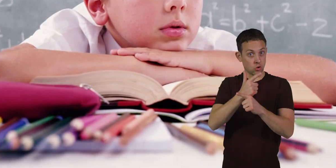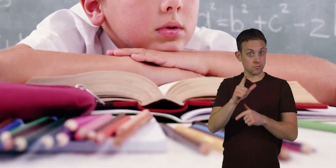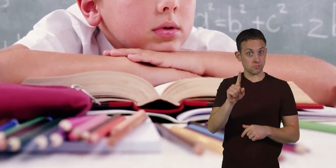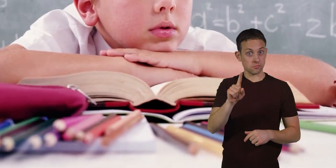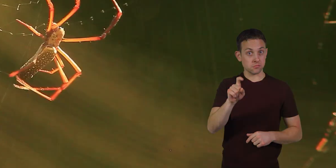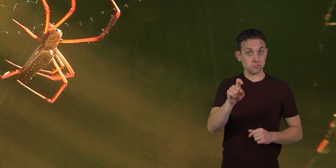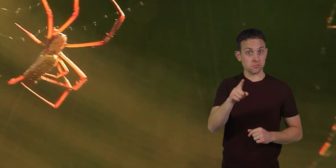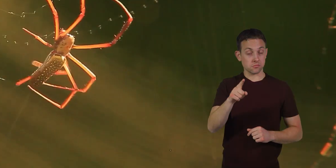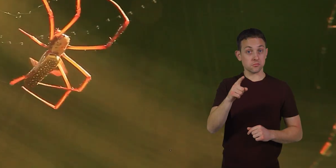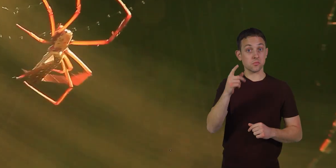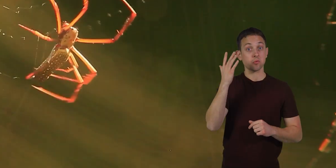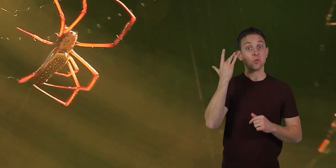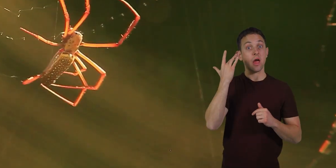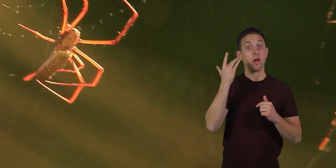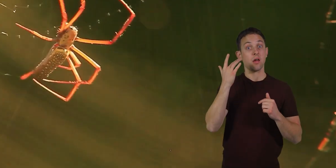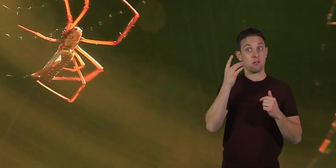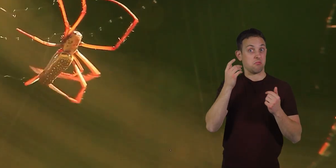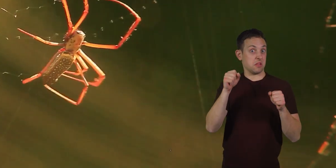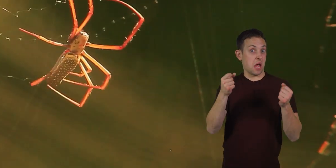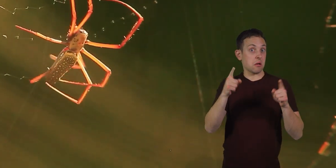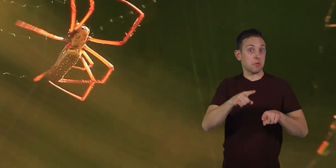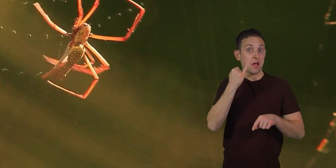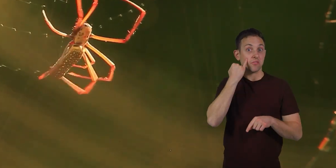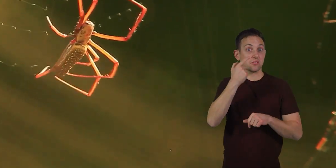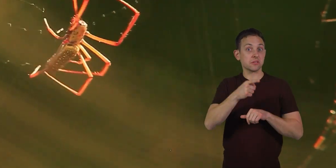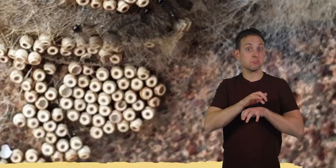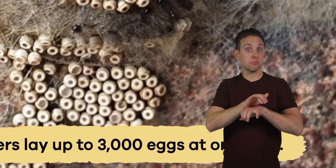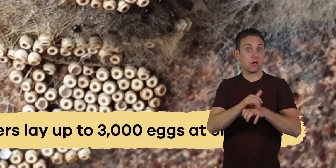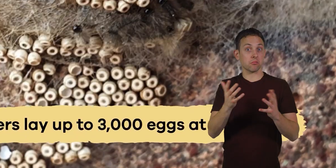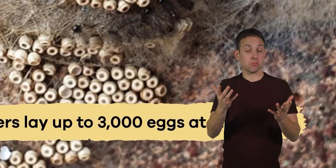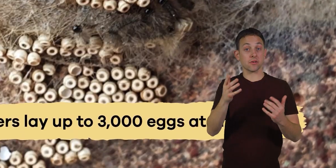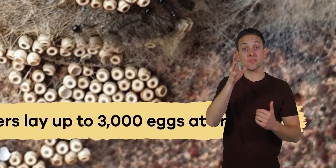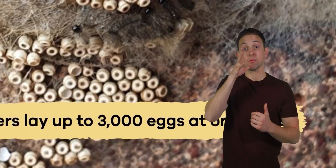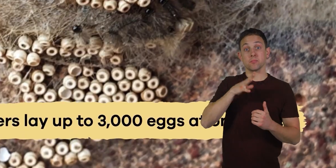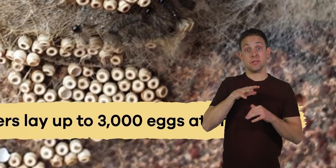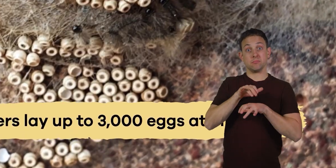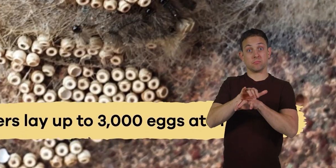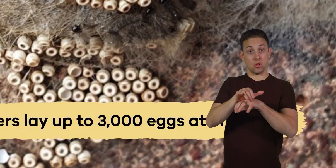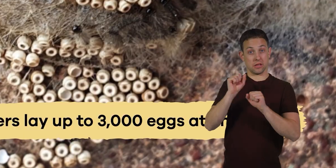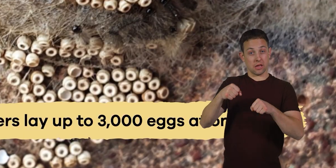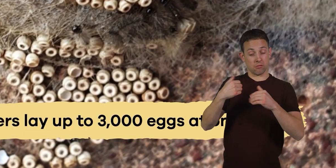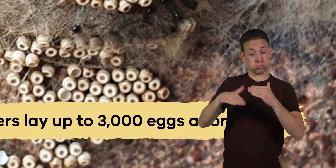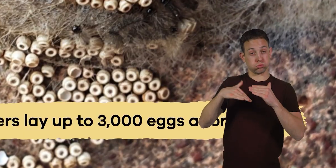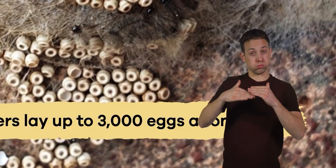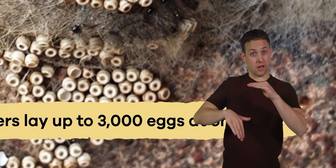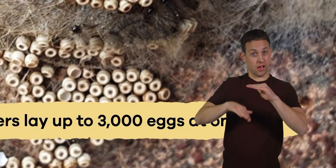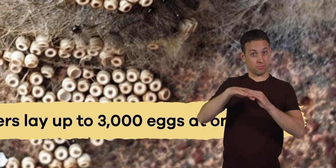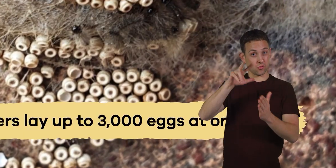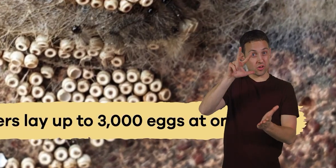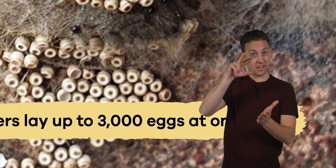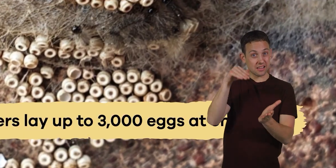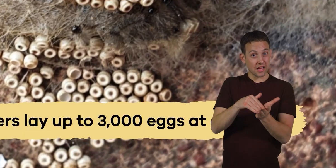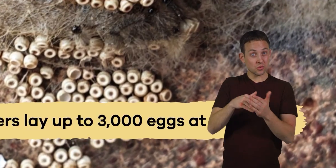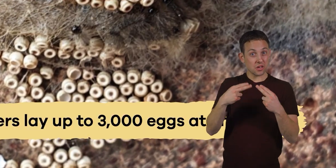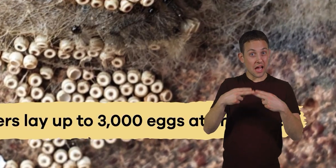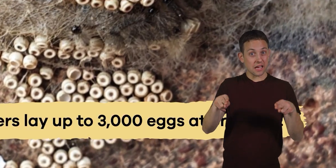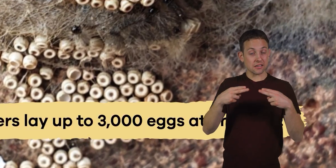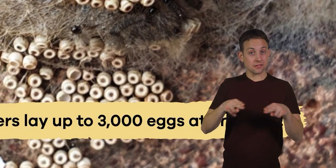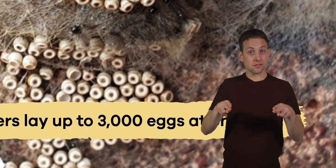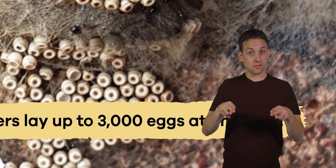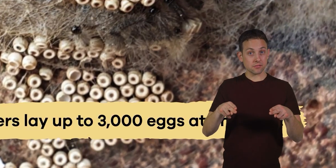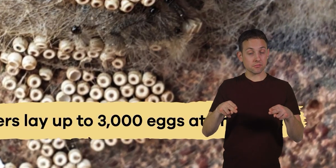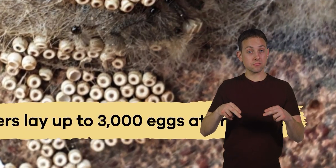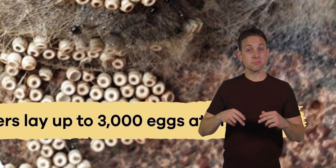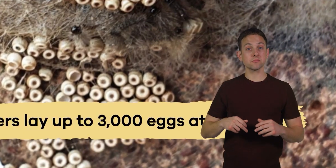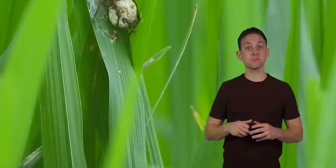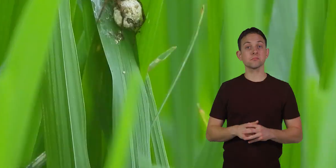sisters? That could happen if you were a spider. Female spiders lay up to 3,000 eggs at